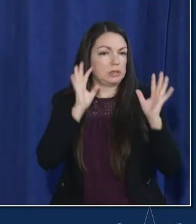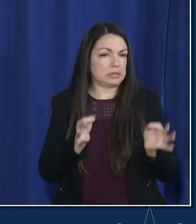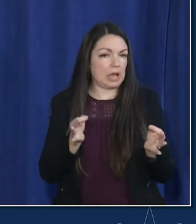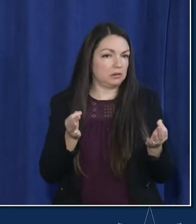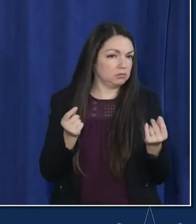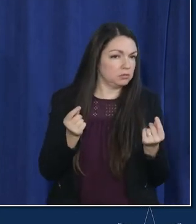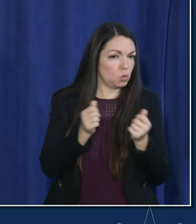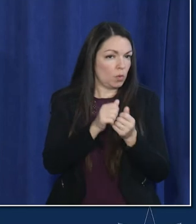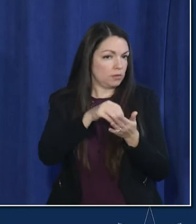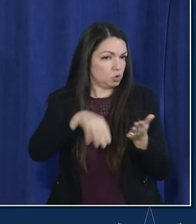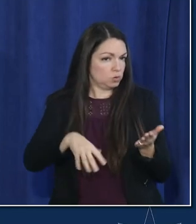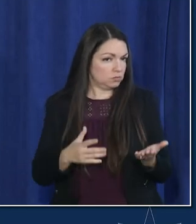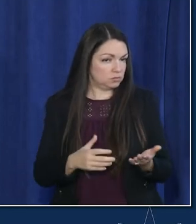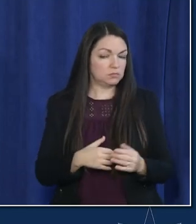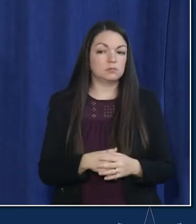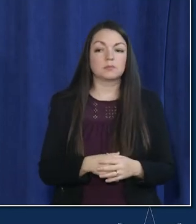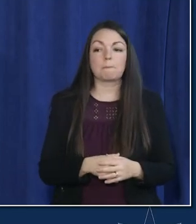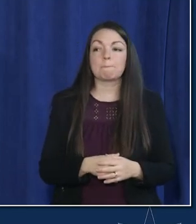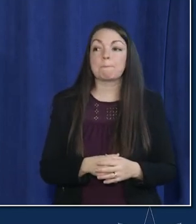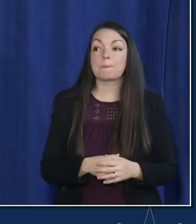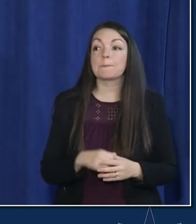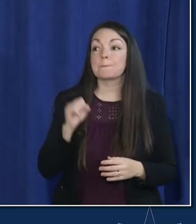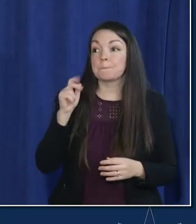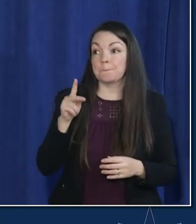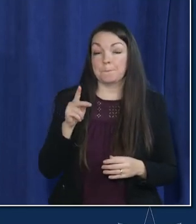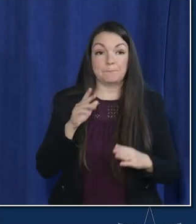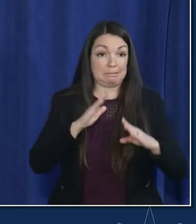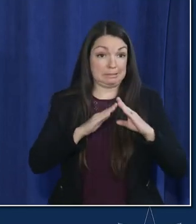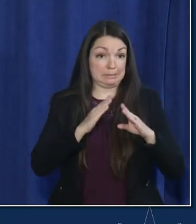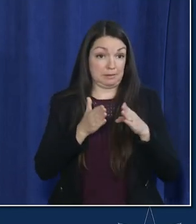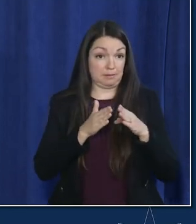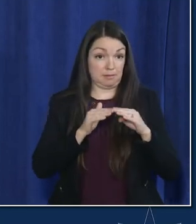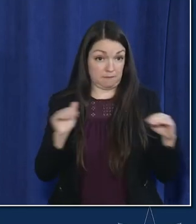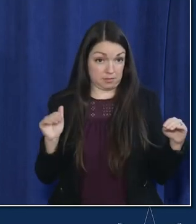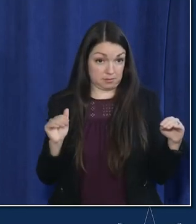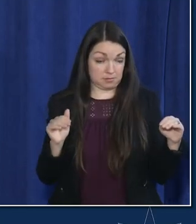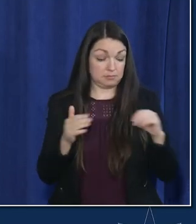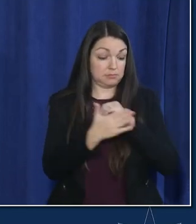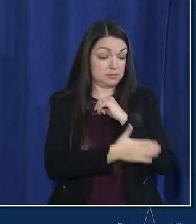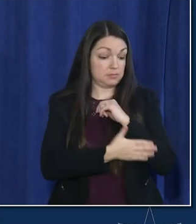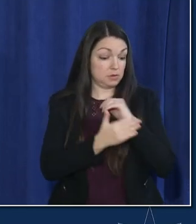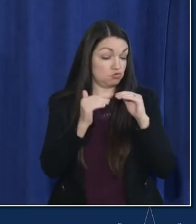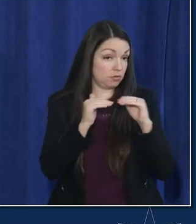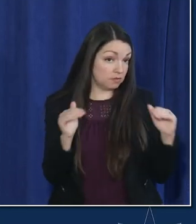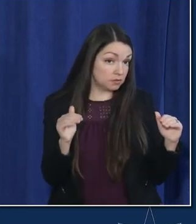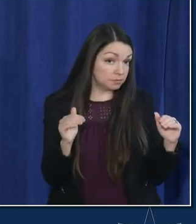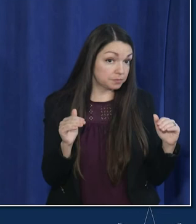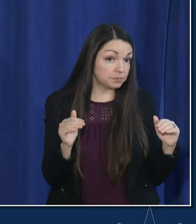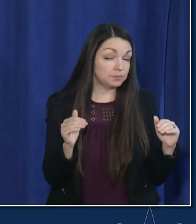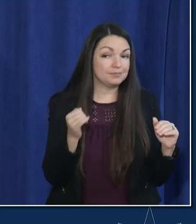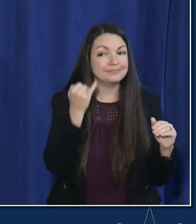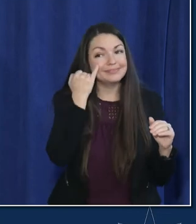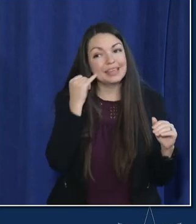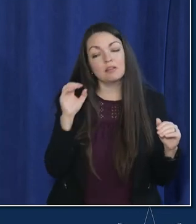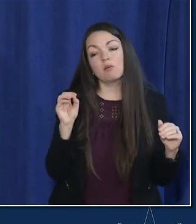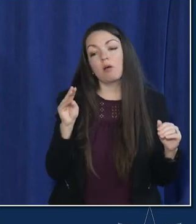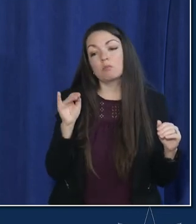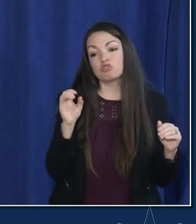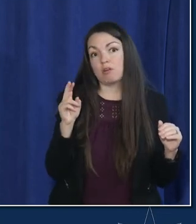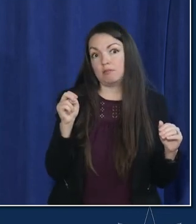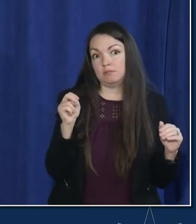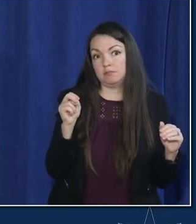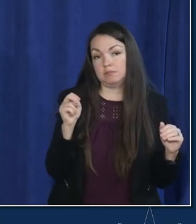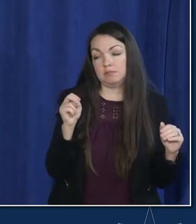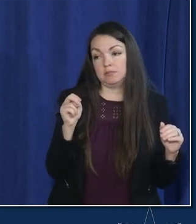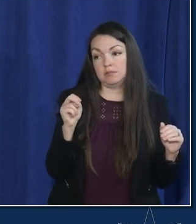a few things so at the sort of city level or the country level if if say omicron is decided to be a